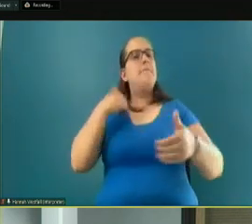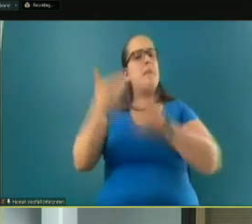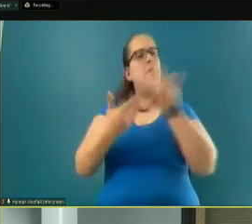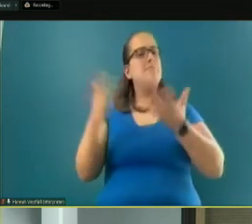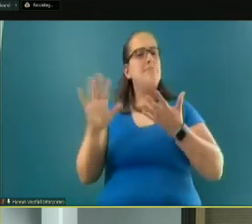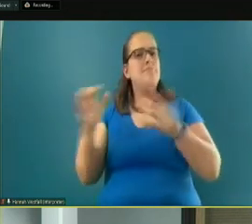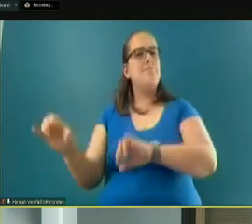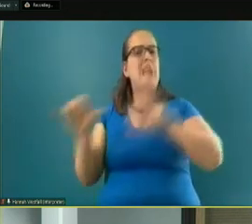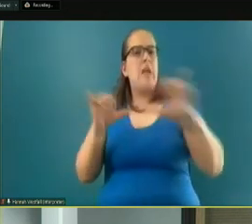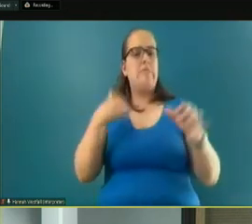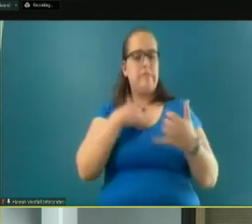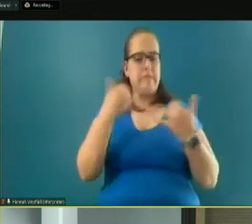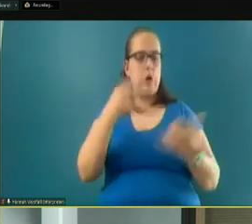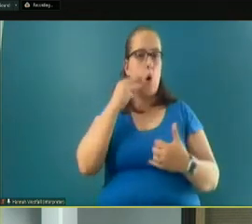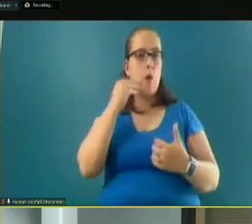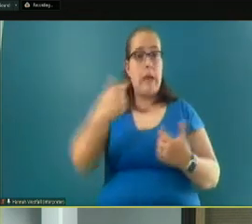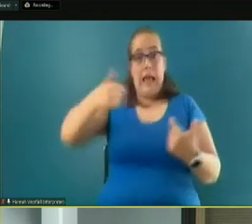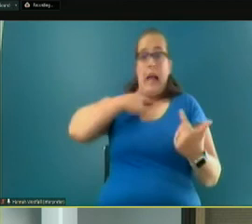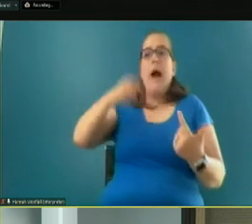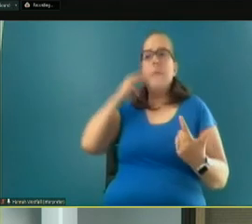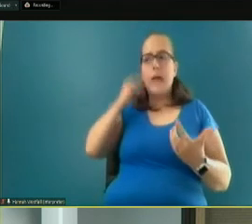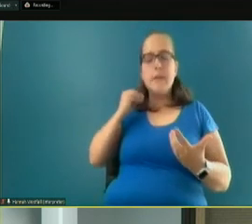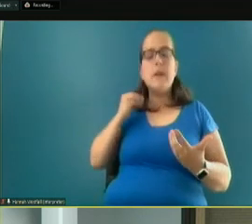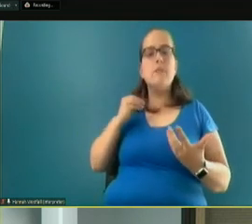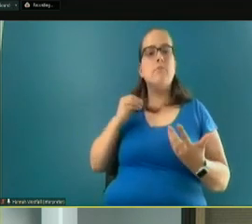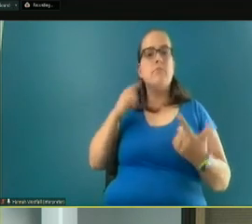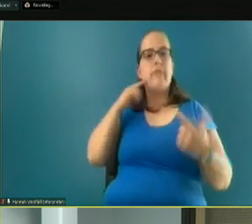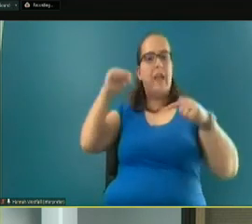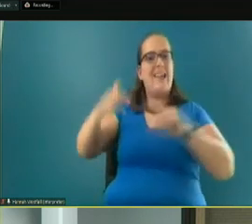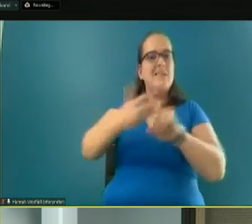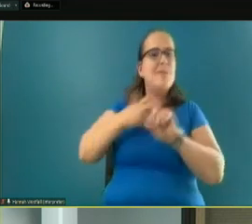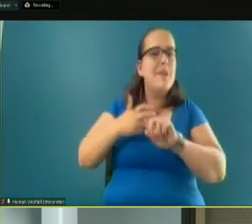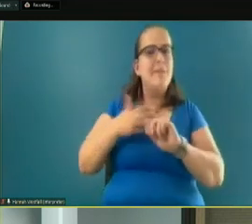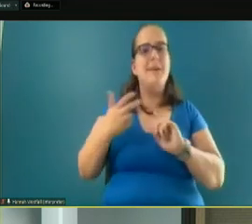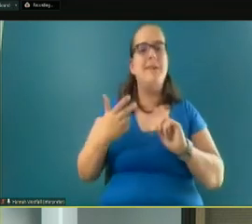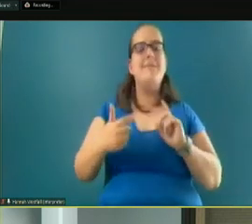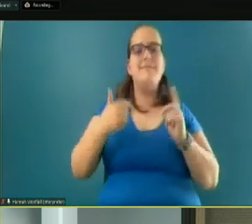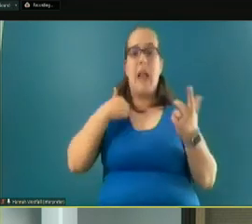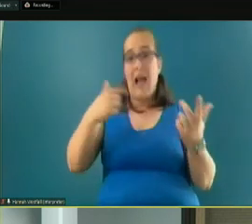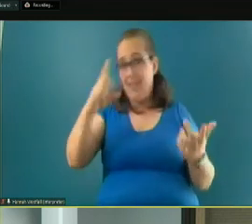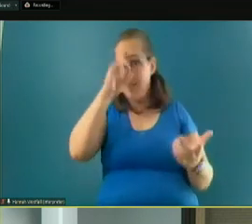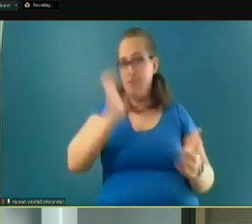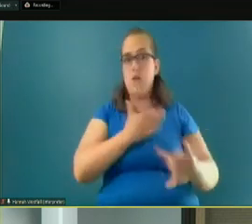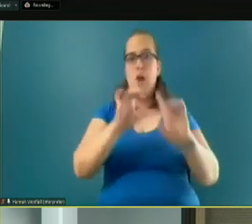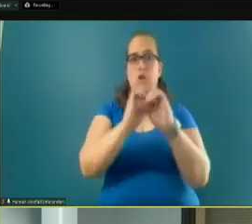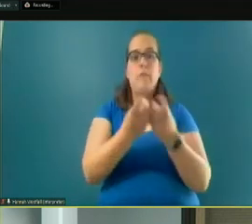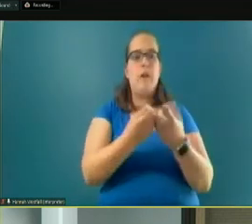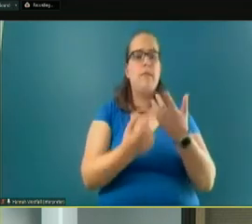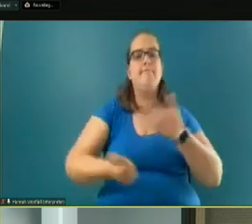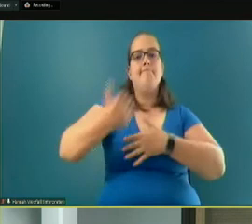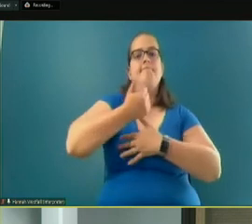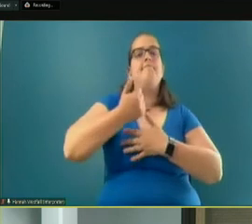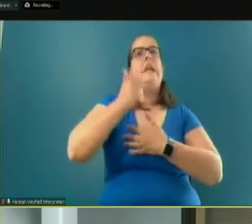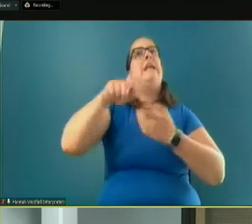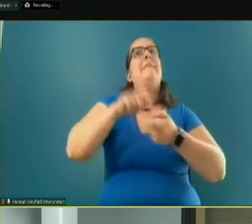we're currently experiencing, that I'm experiencing with this recruitment. I certainly think our department heads, especially with Deschutes